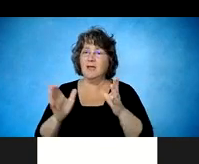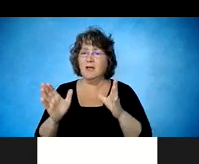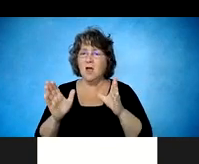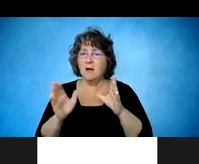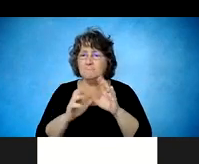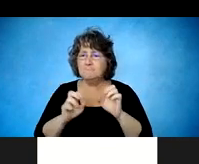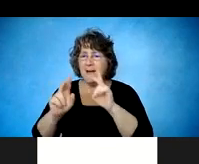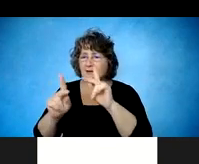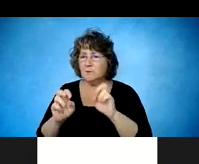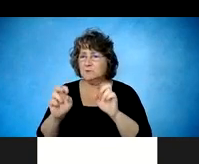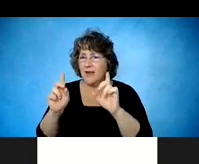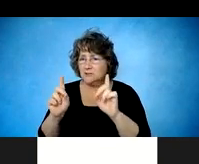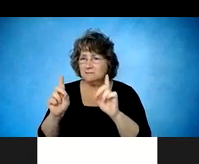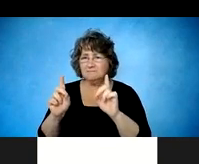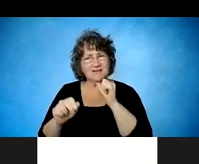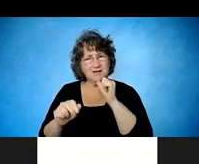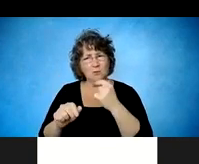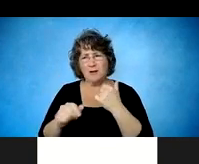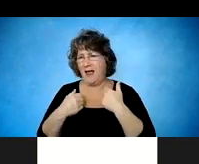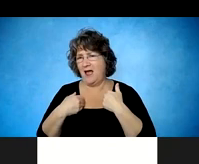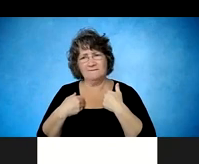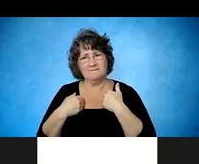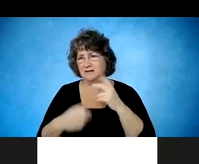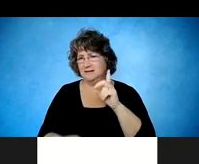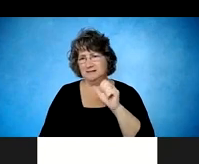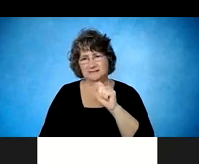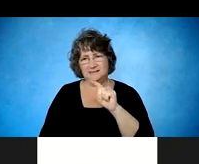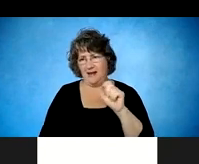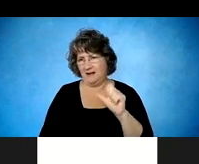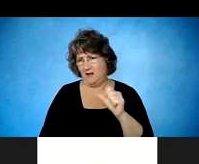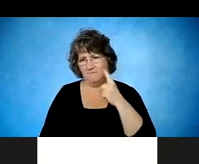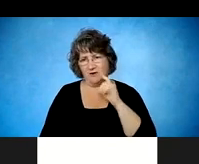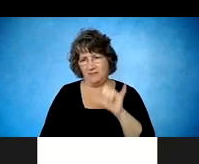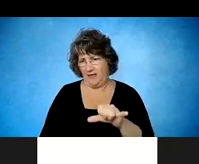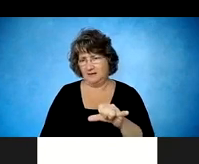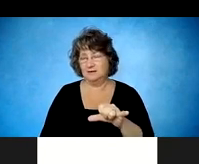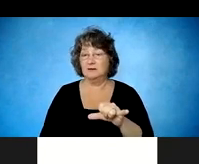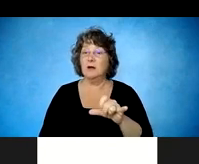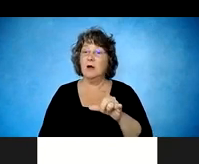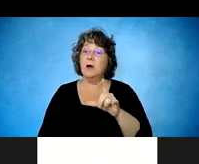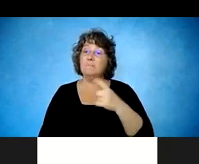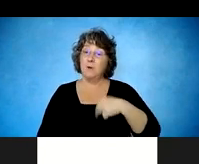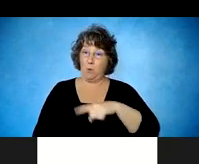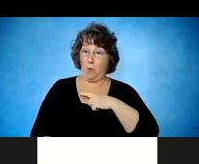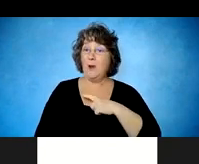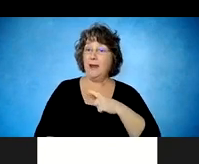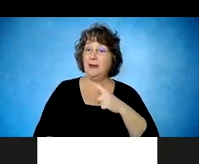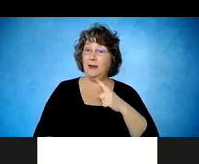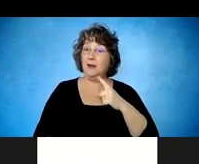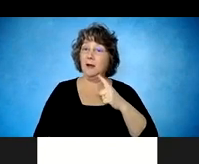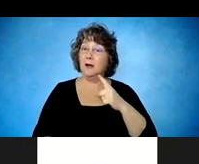post spinal cord injury. Um, so we collect separate statistics for clients who have goals to return to education.